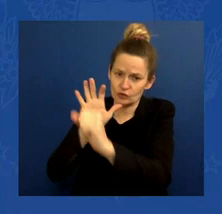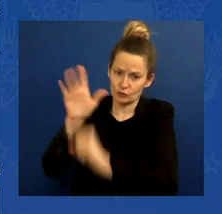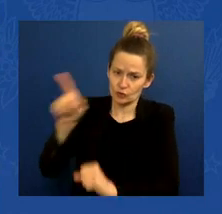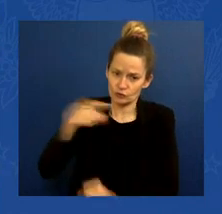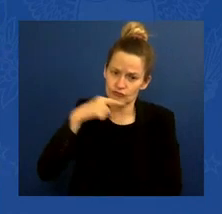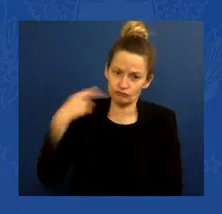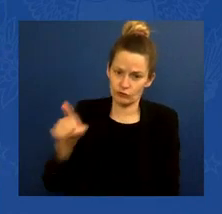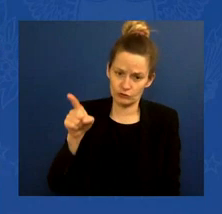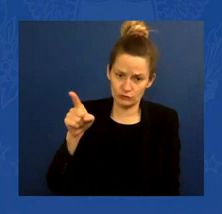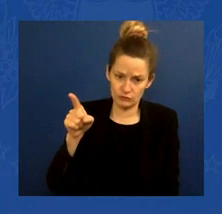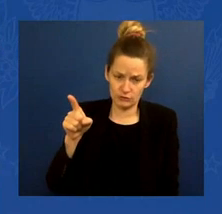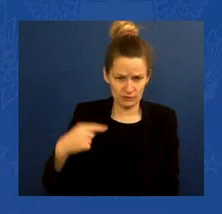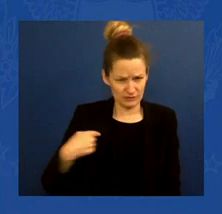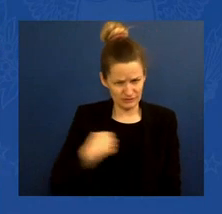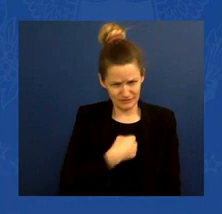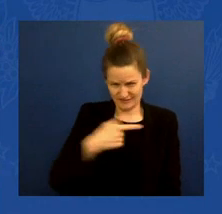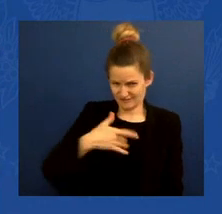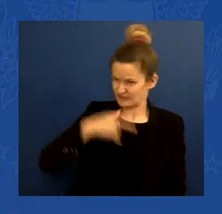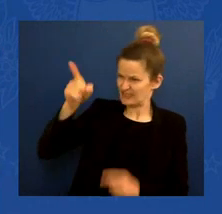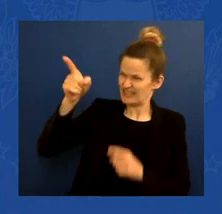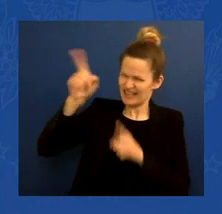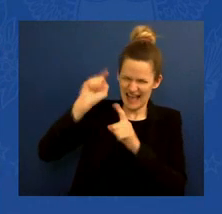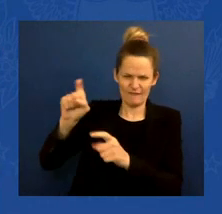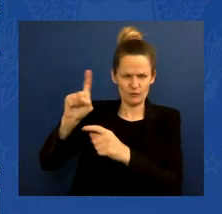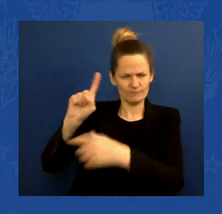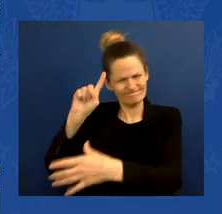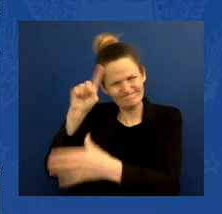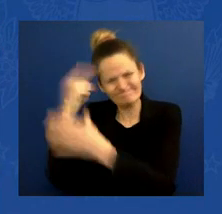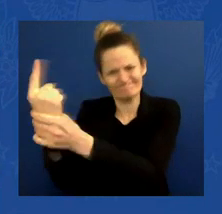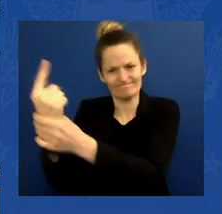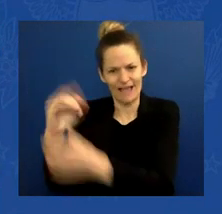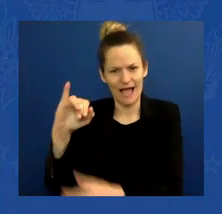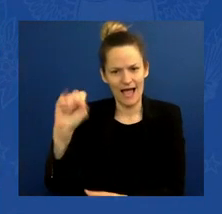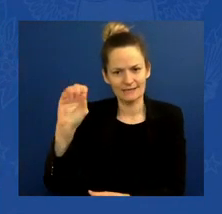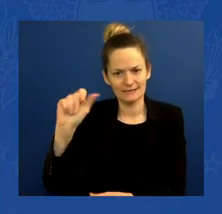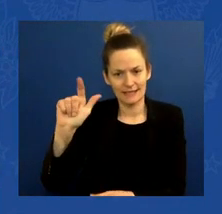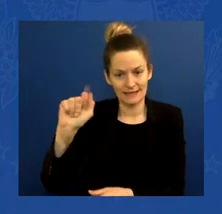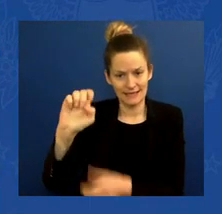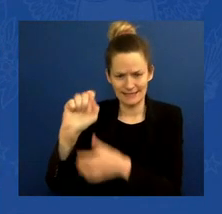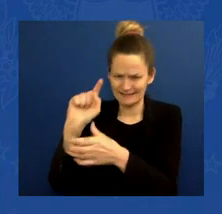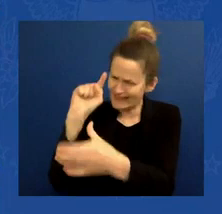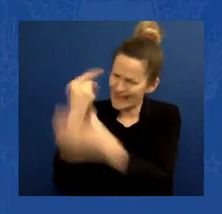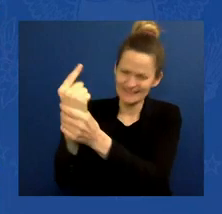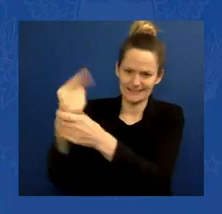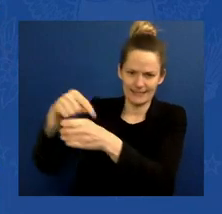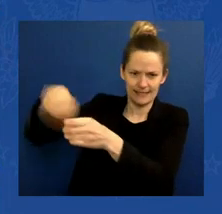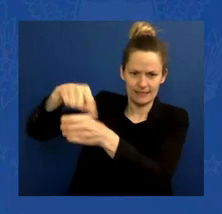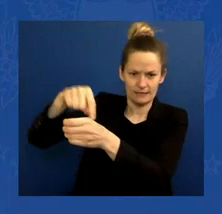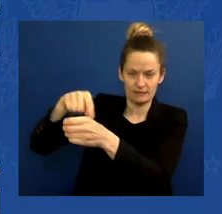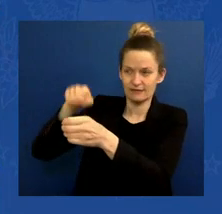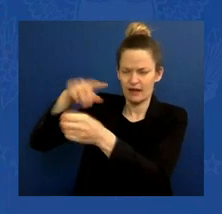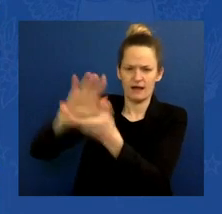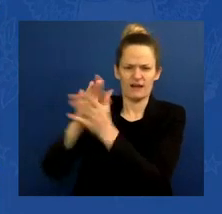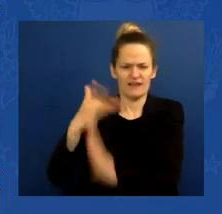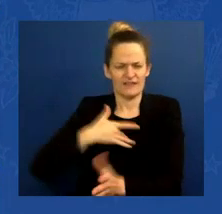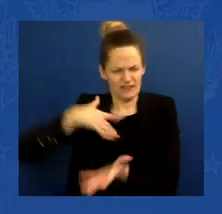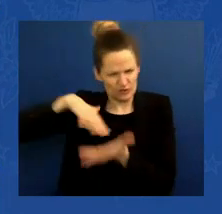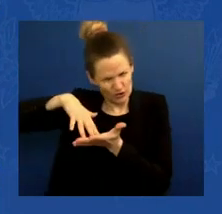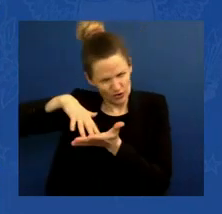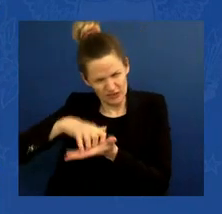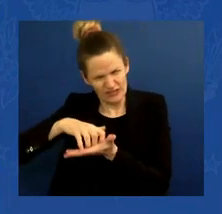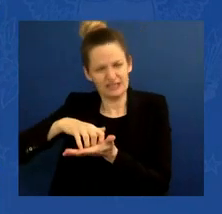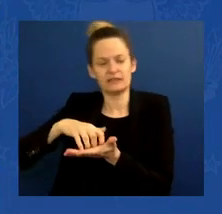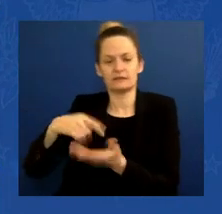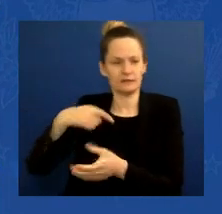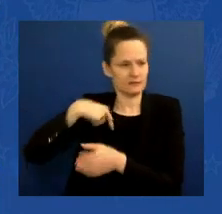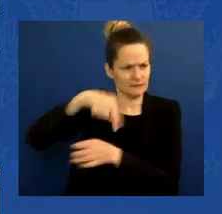we're going to stay the course.